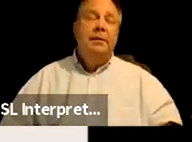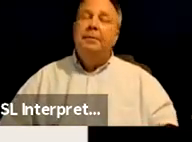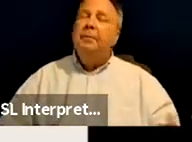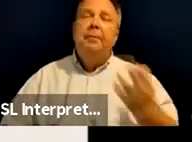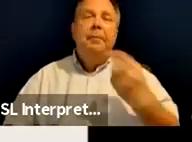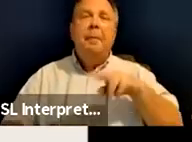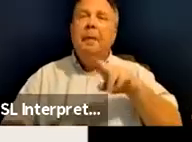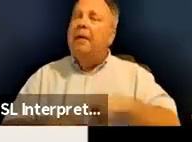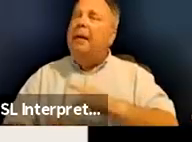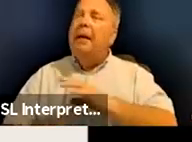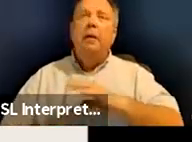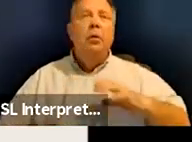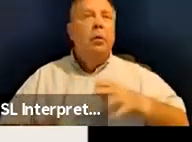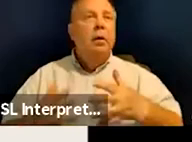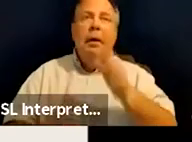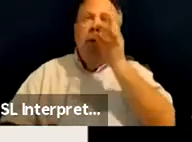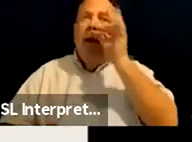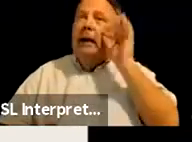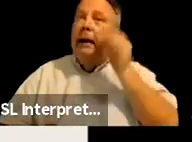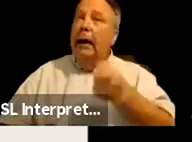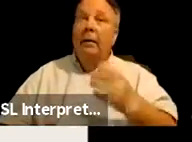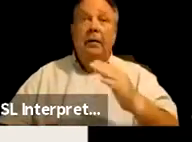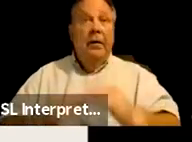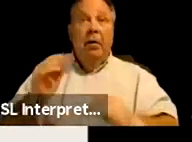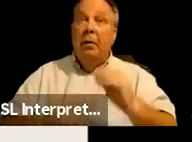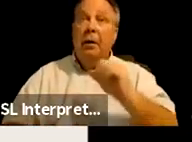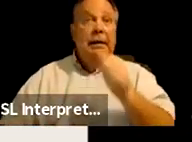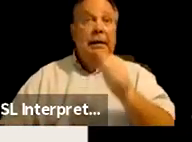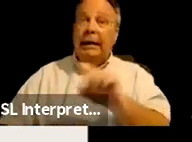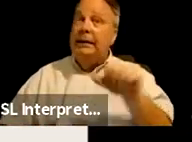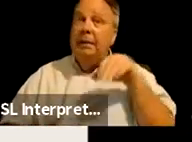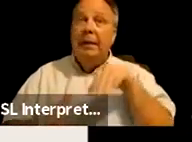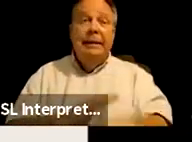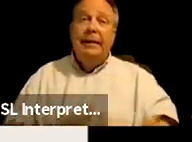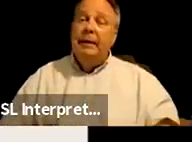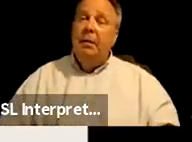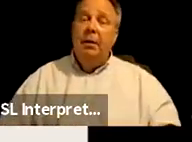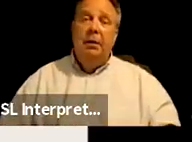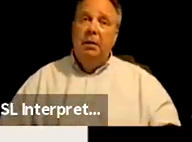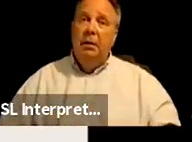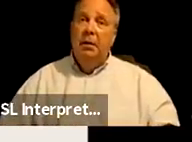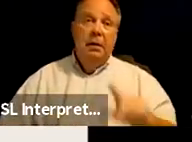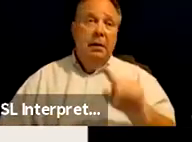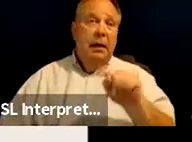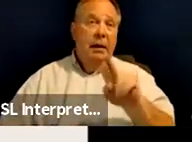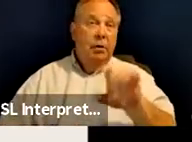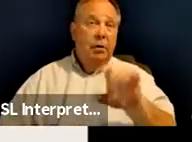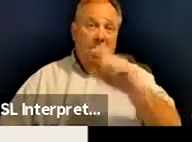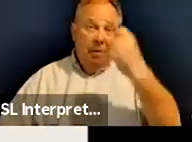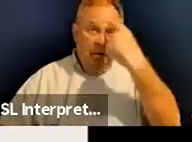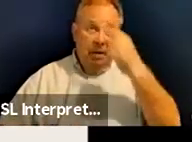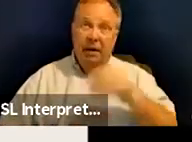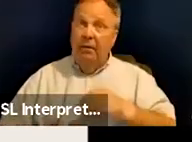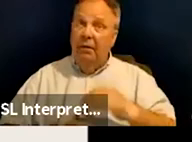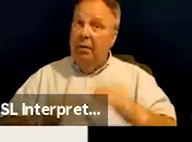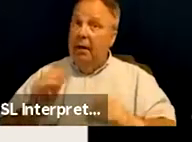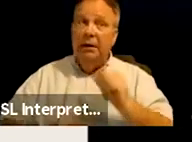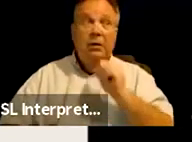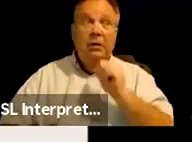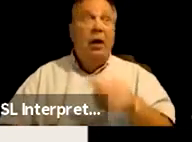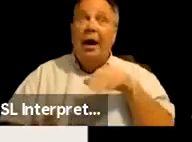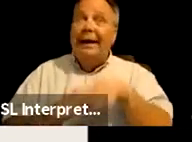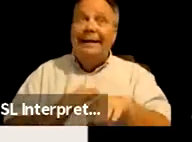national Congress of American Indians, their building is not disability accessible. Tribal government buildings are often not accessible.